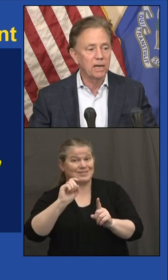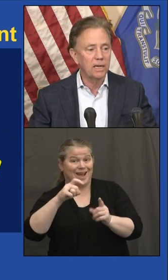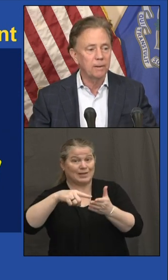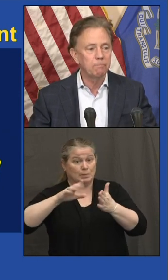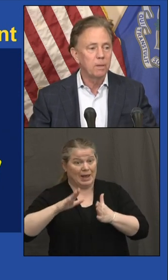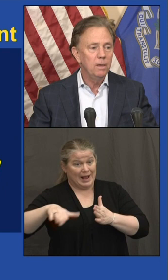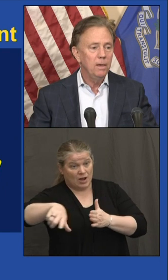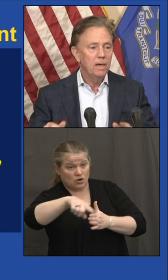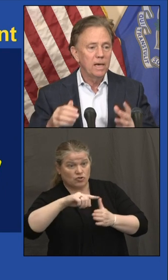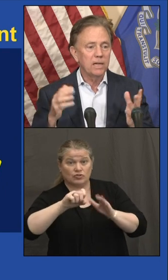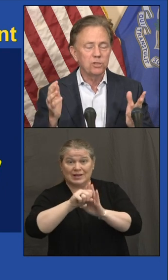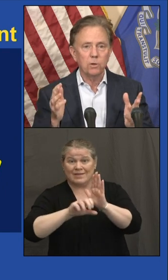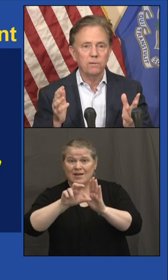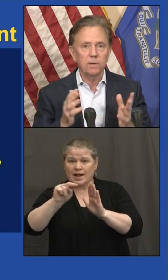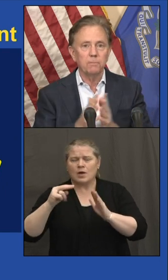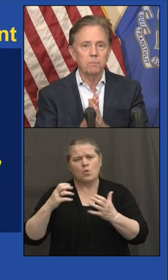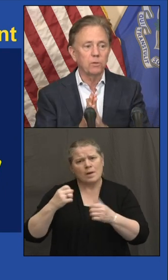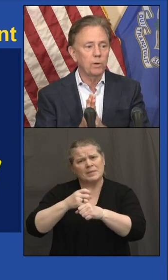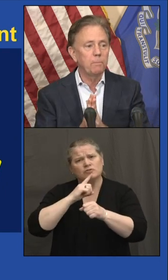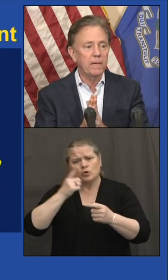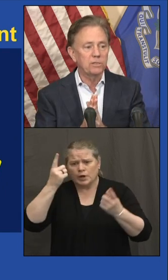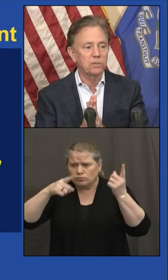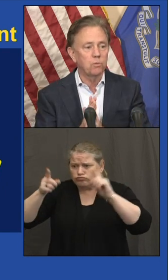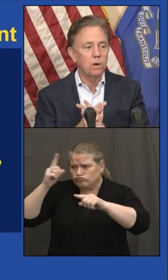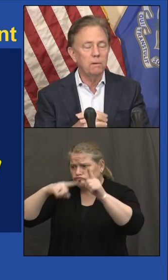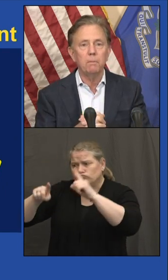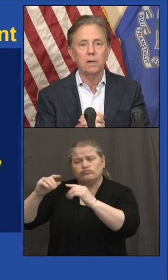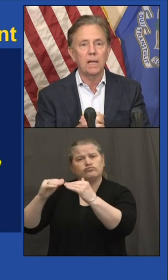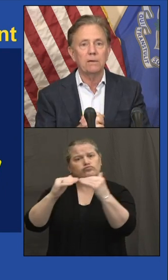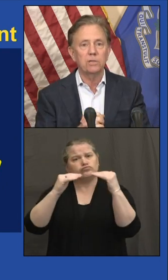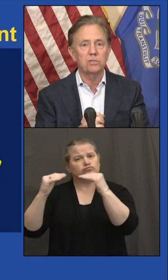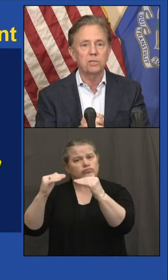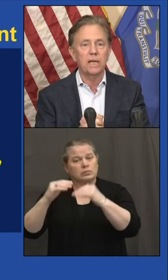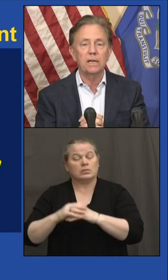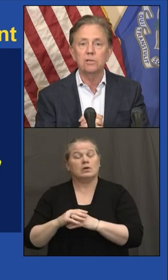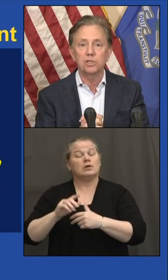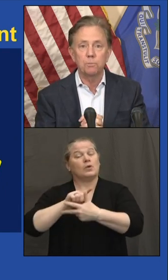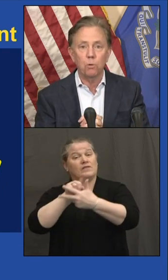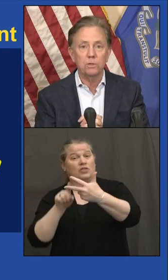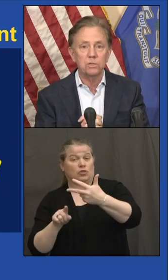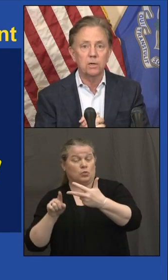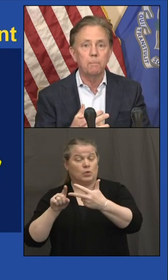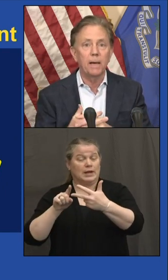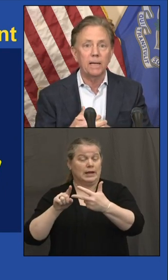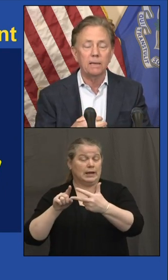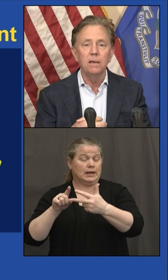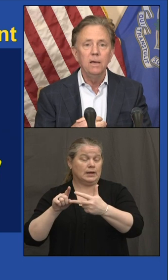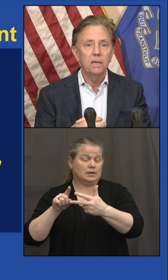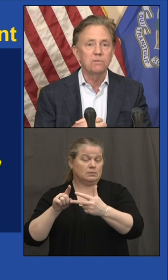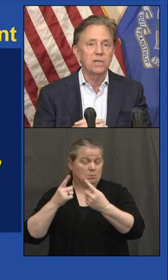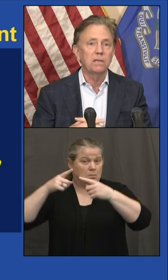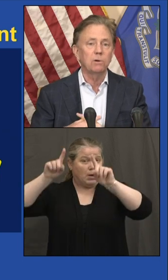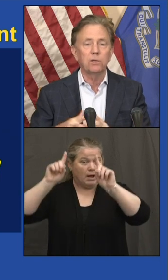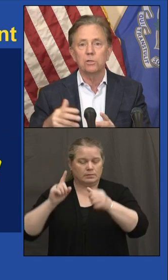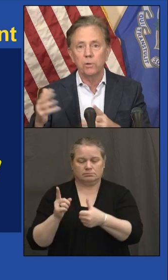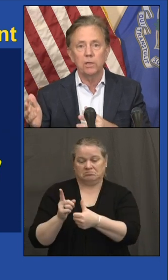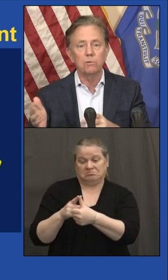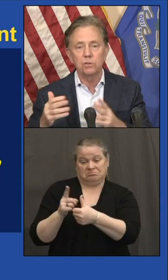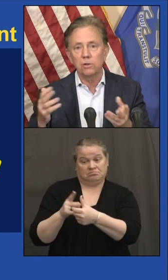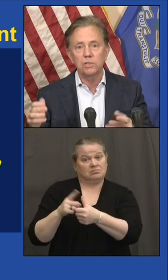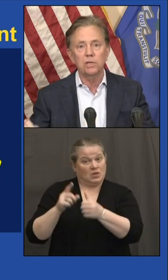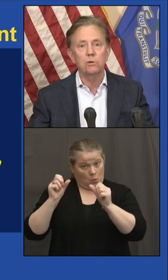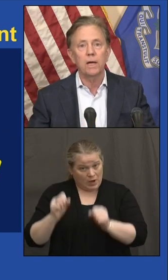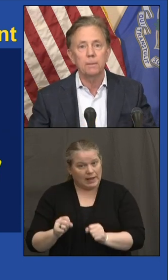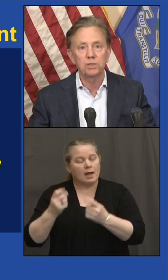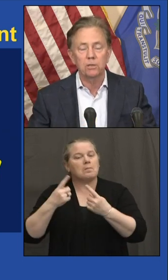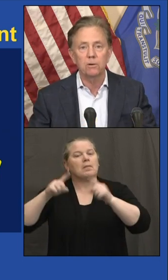state of Connecticut. And it's sort of three pieces. One, it allows us to get into sports betting. You've seen what they're doing in